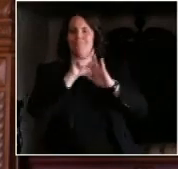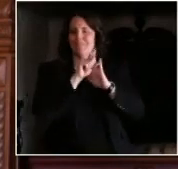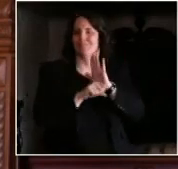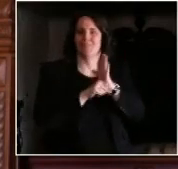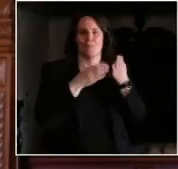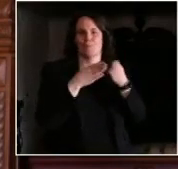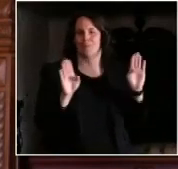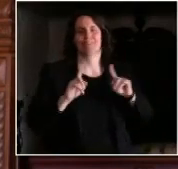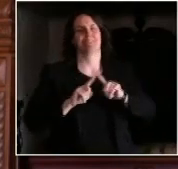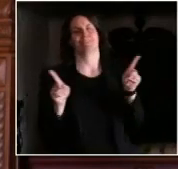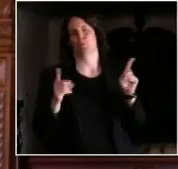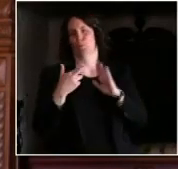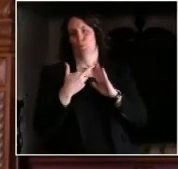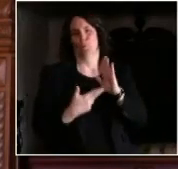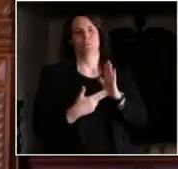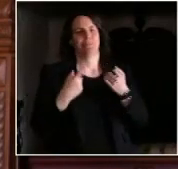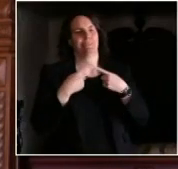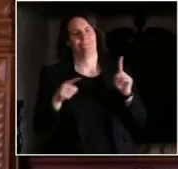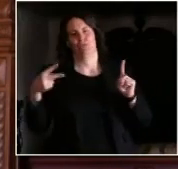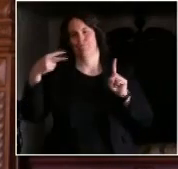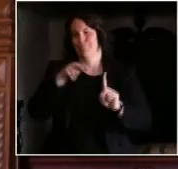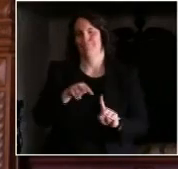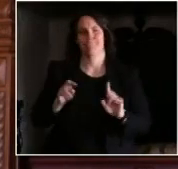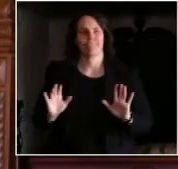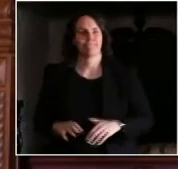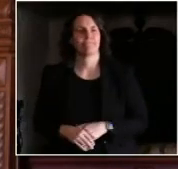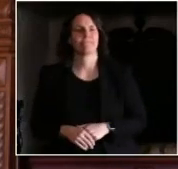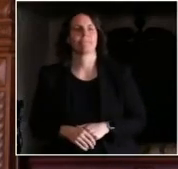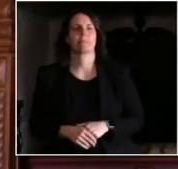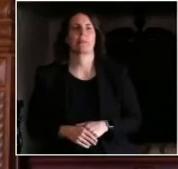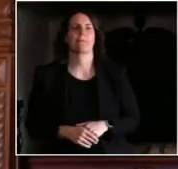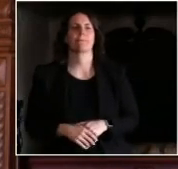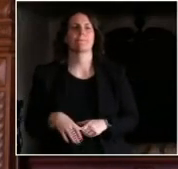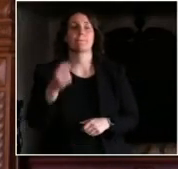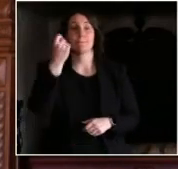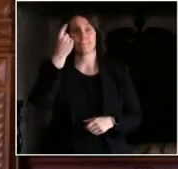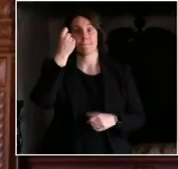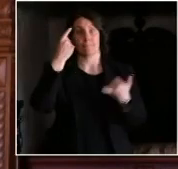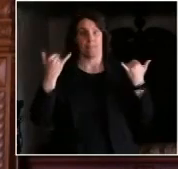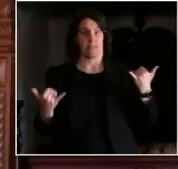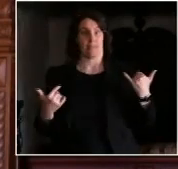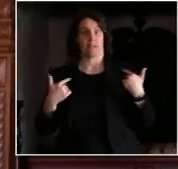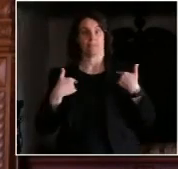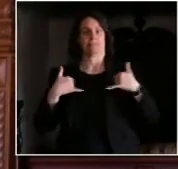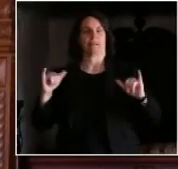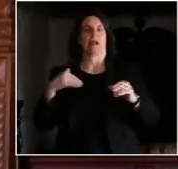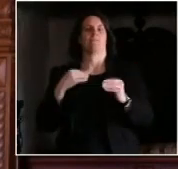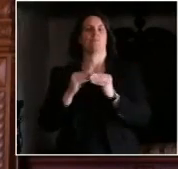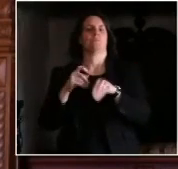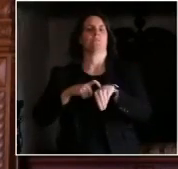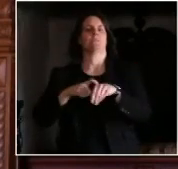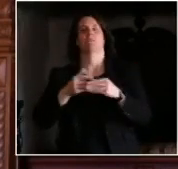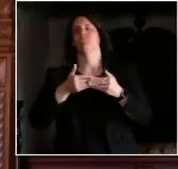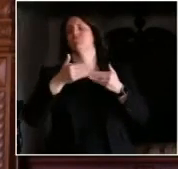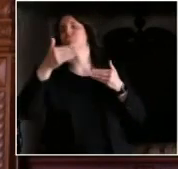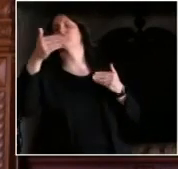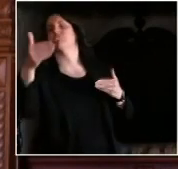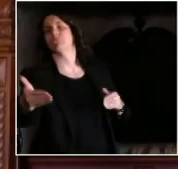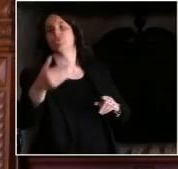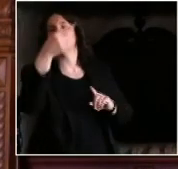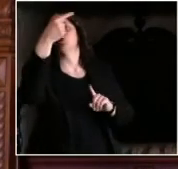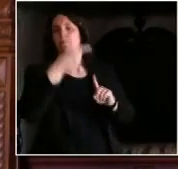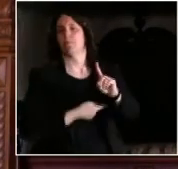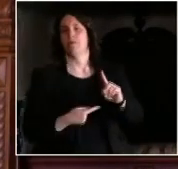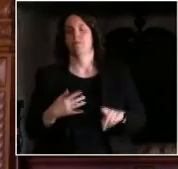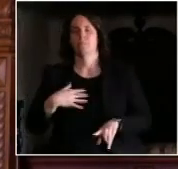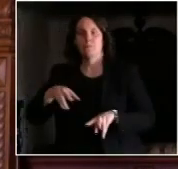worth pointing out is that we've had a lot more time to prepare for the 7th Congressional District race. The State